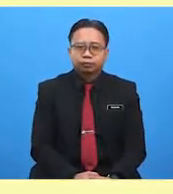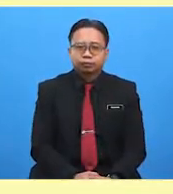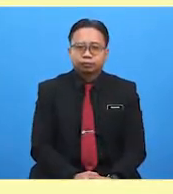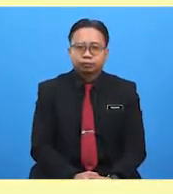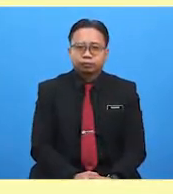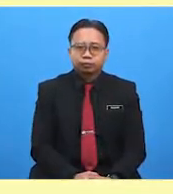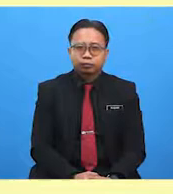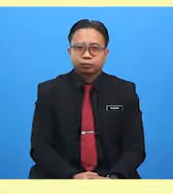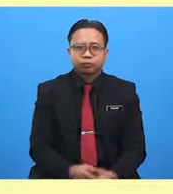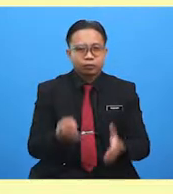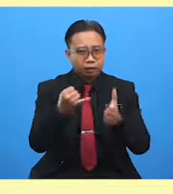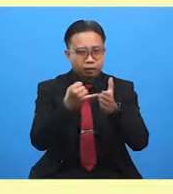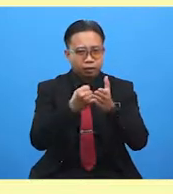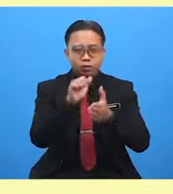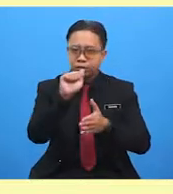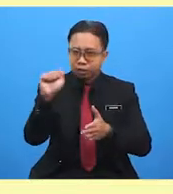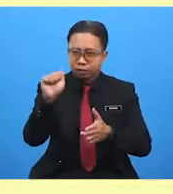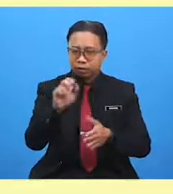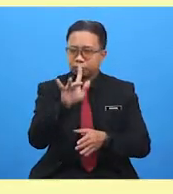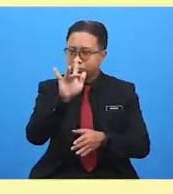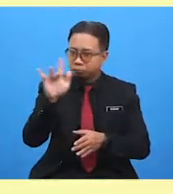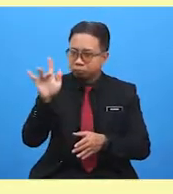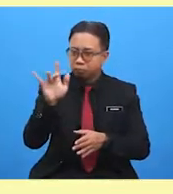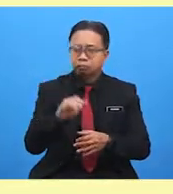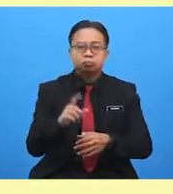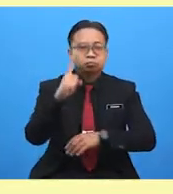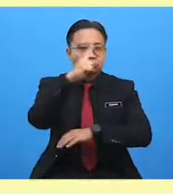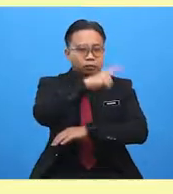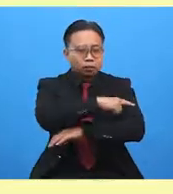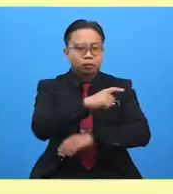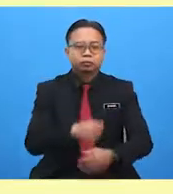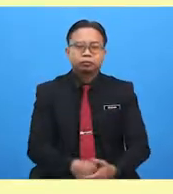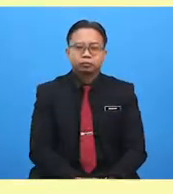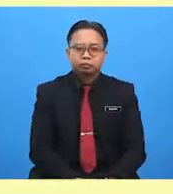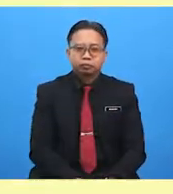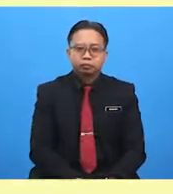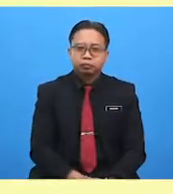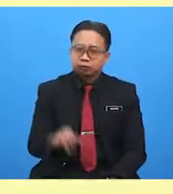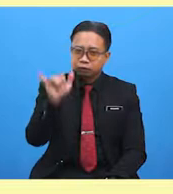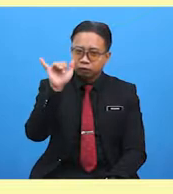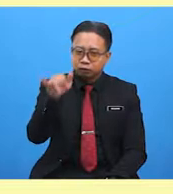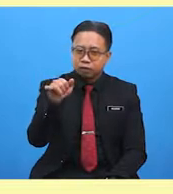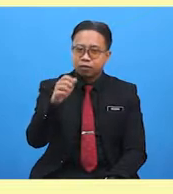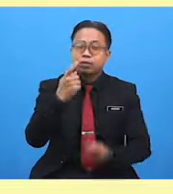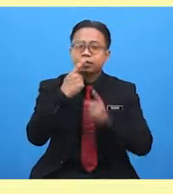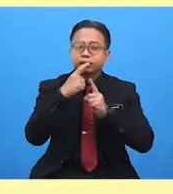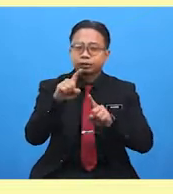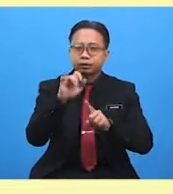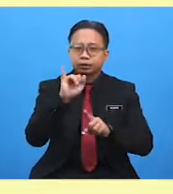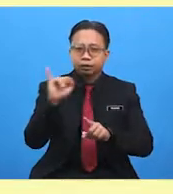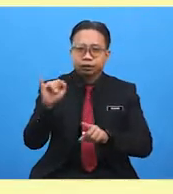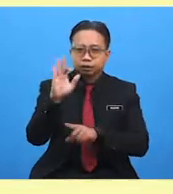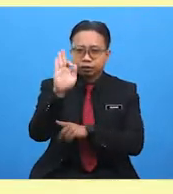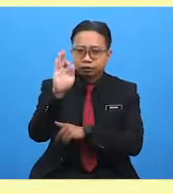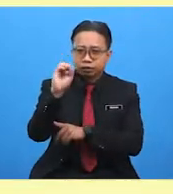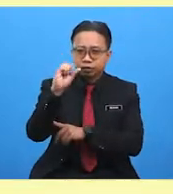It's a day. Yes! The answer is foggy.